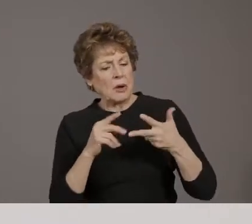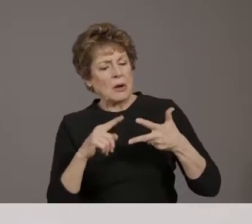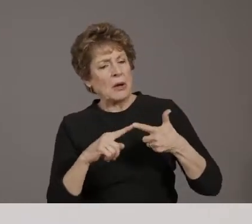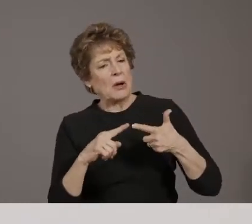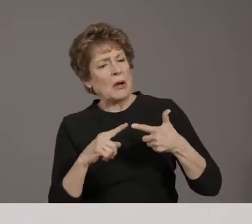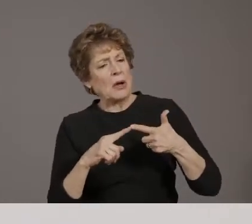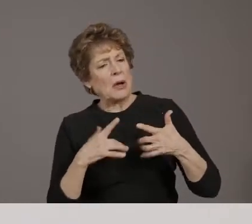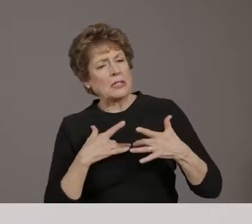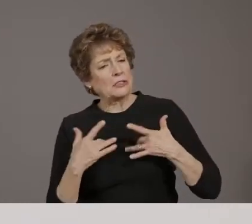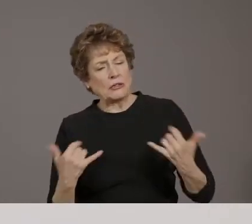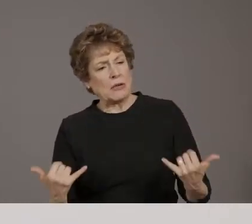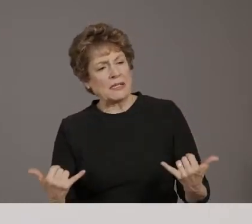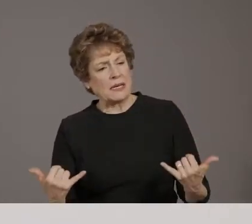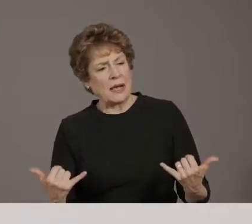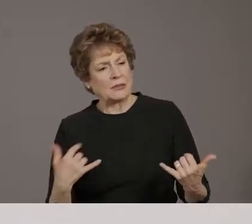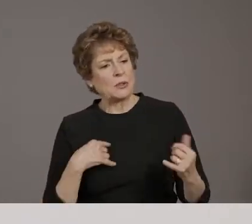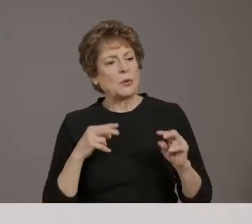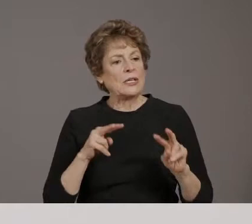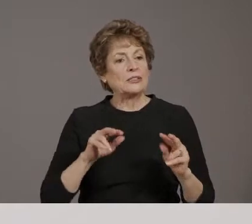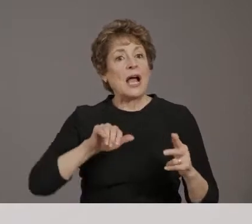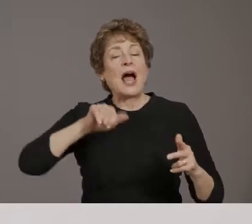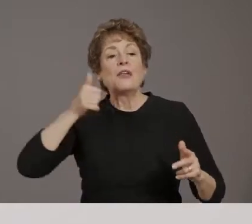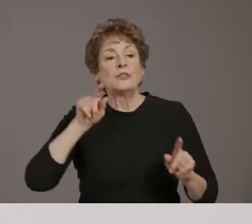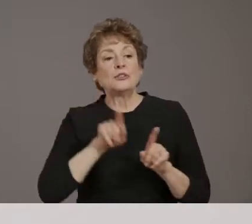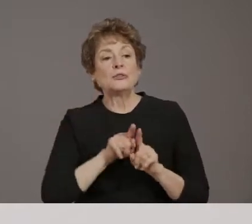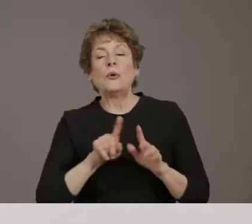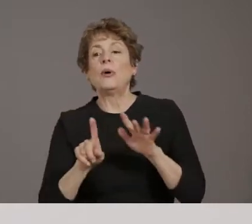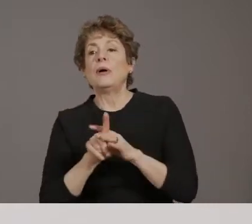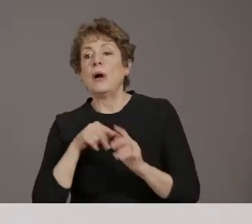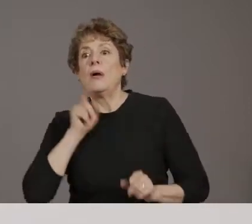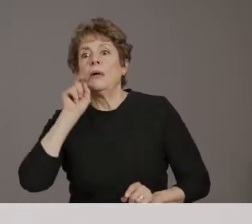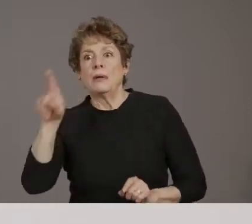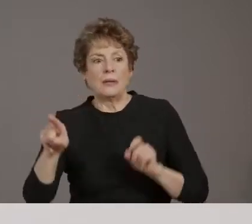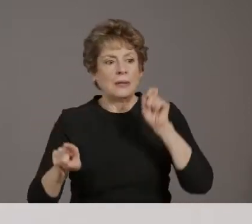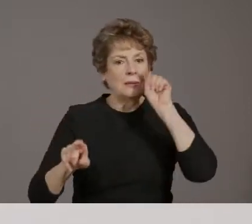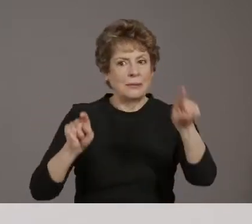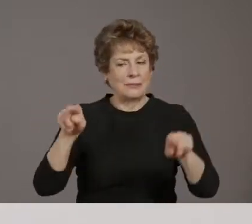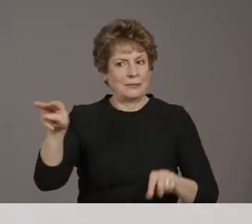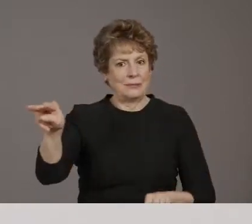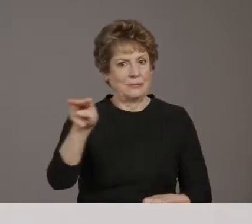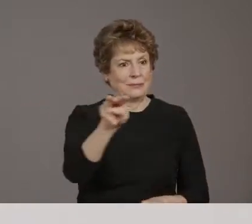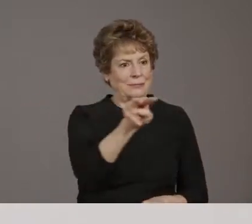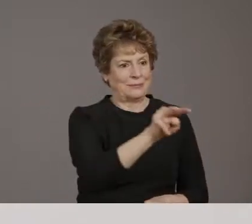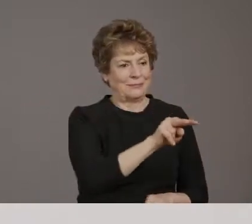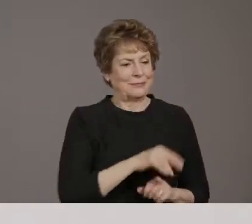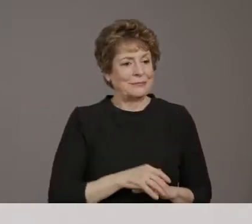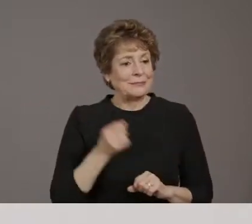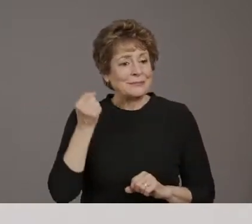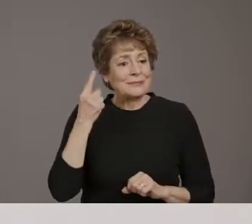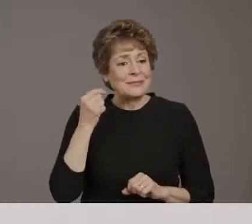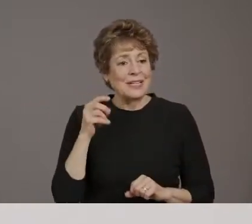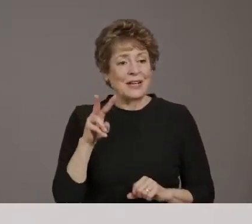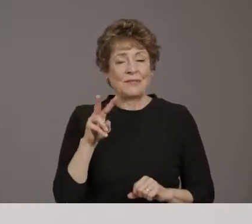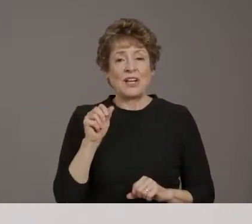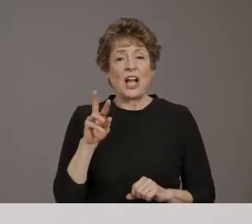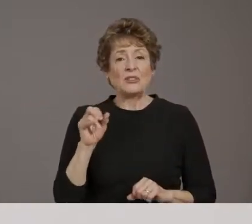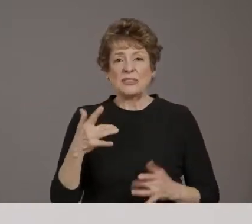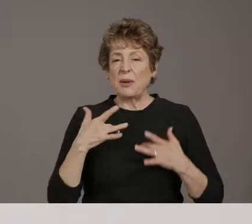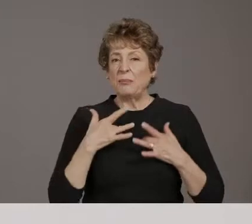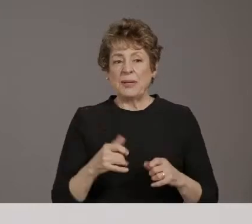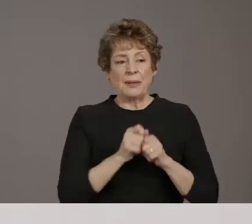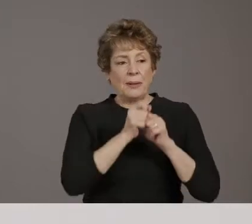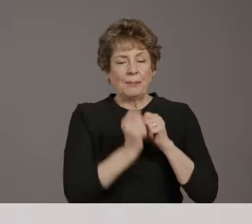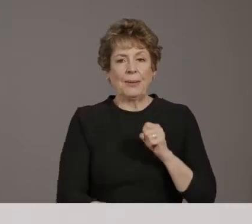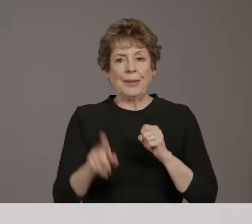watching other strains, um, as, as they continue to progress, but that's one thing viruses always do. They are always looking to mutate